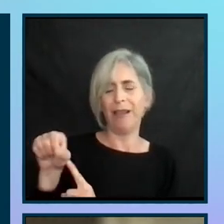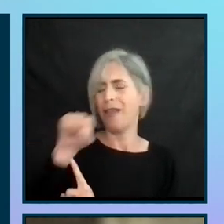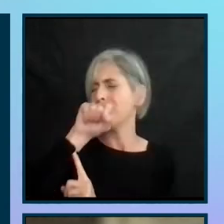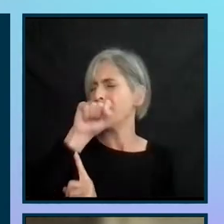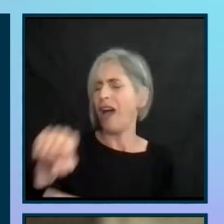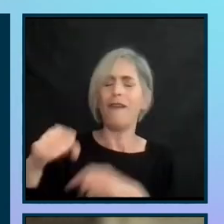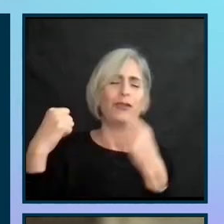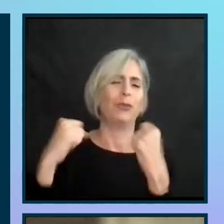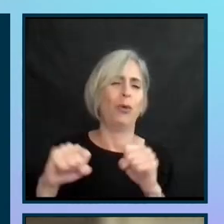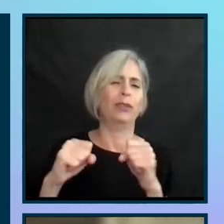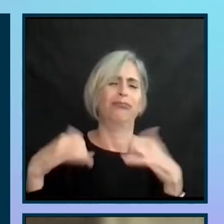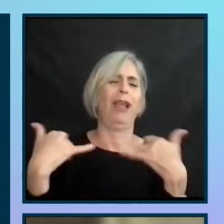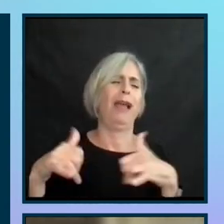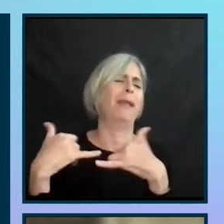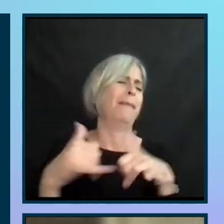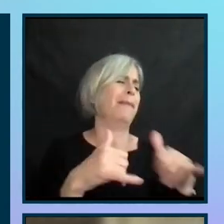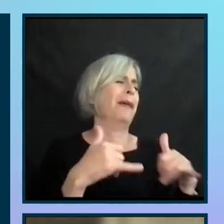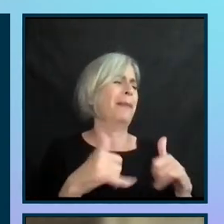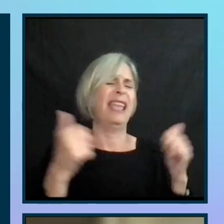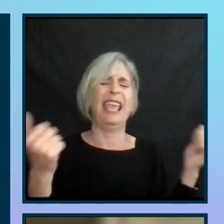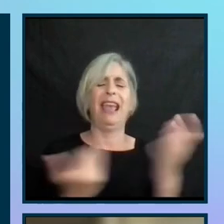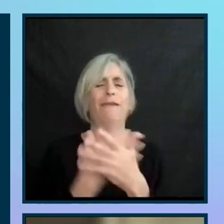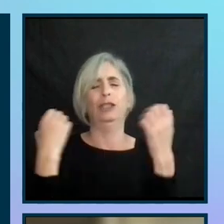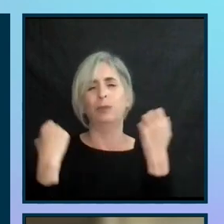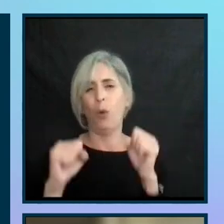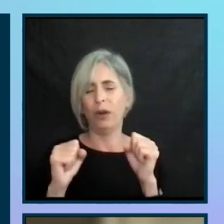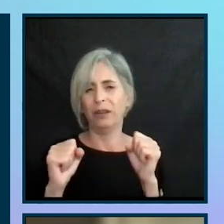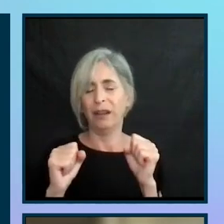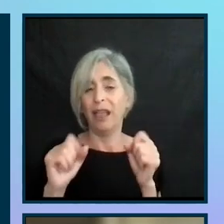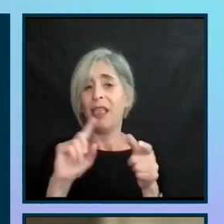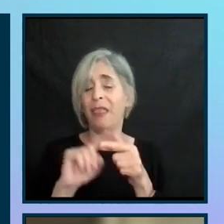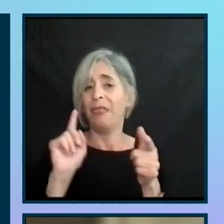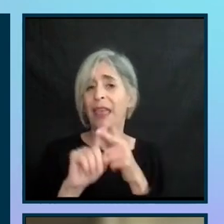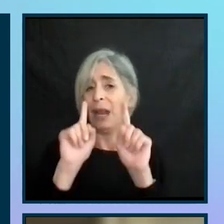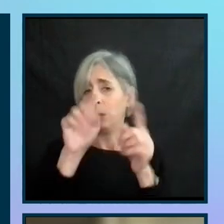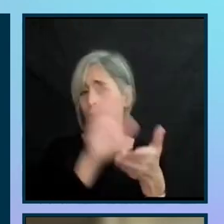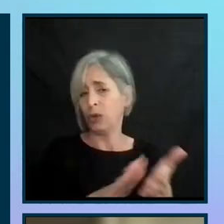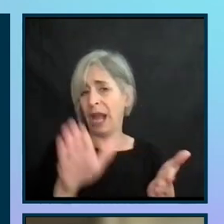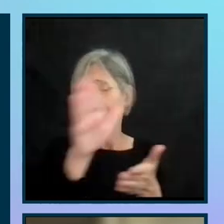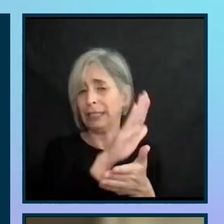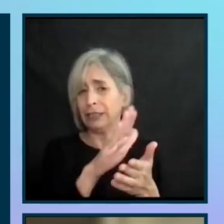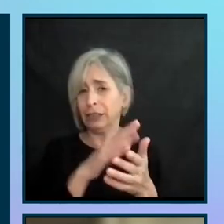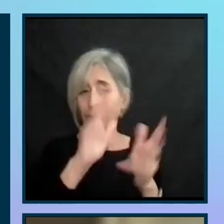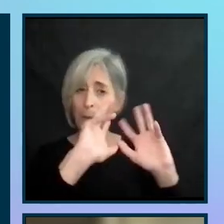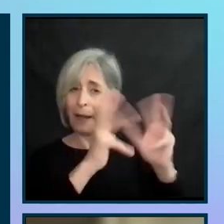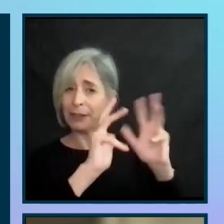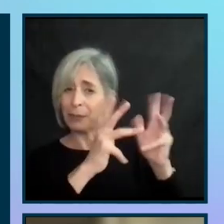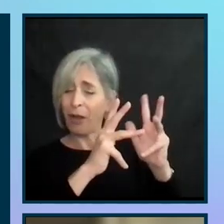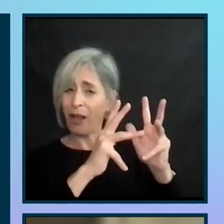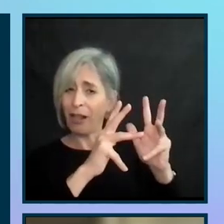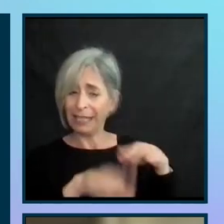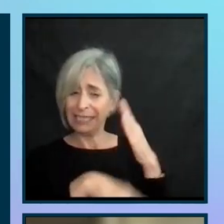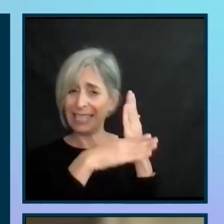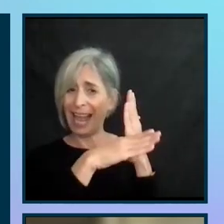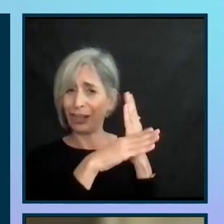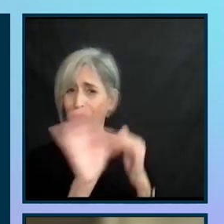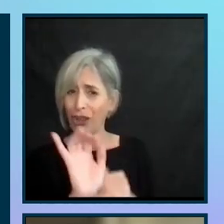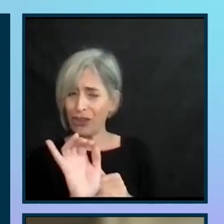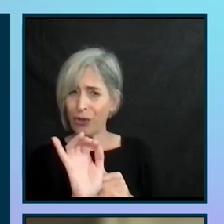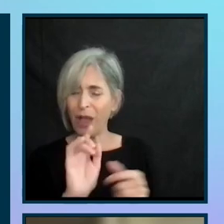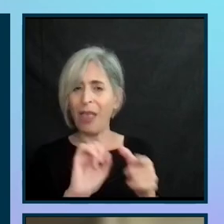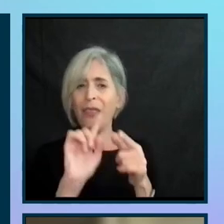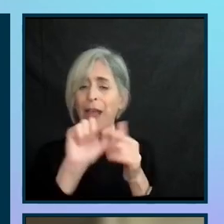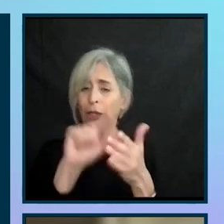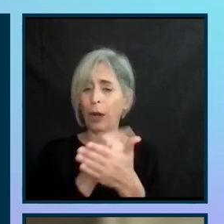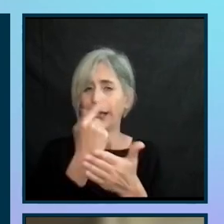sports, playing as many sports as I could. That journey took me to college to play basketball and soccer. But then I